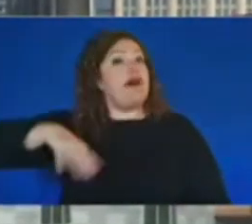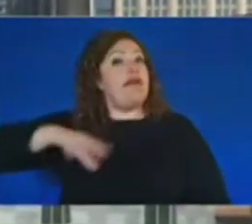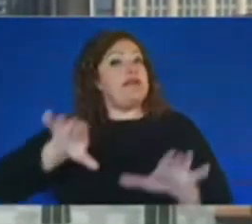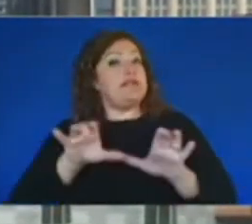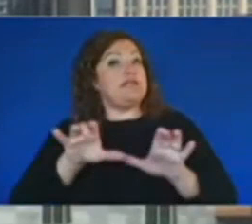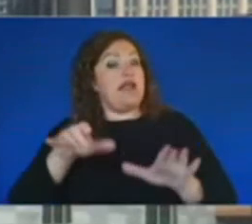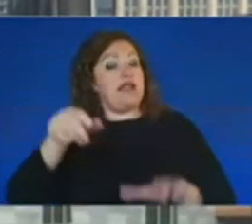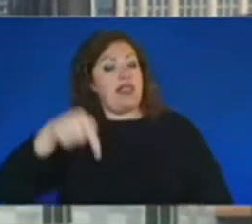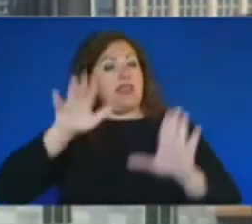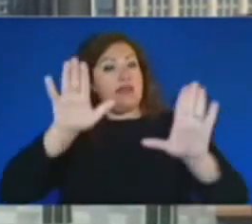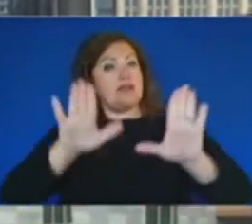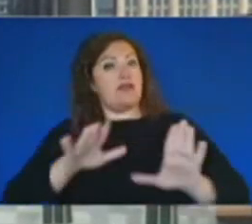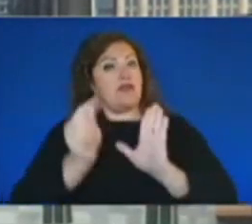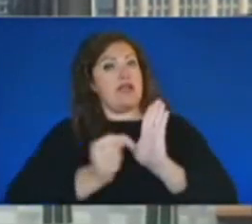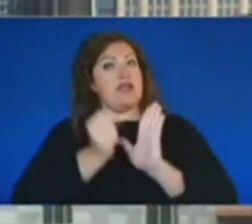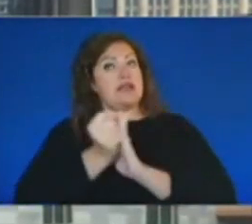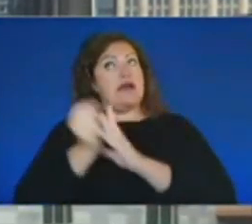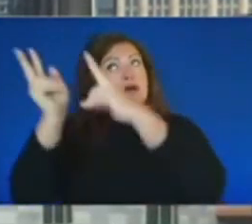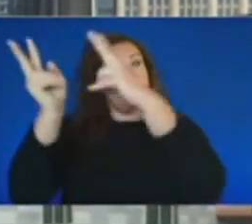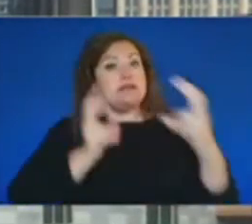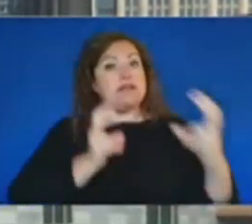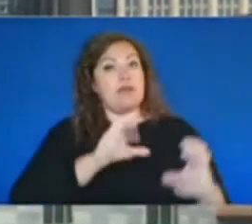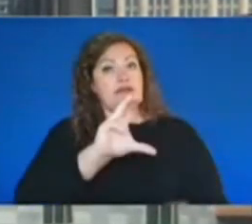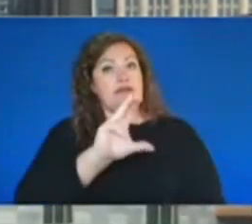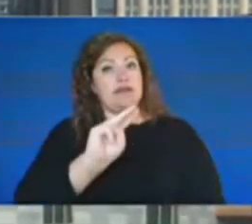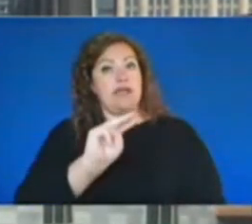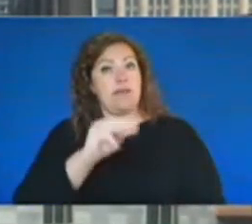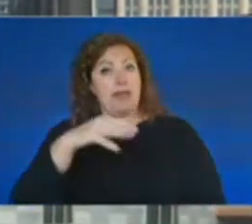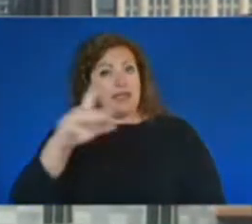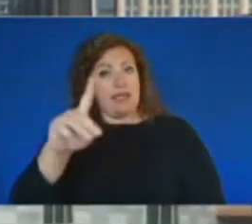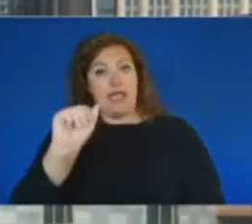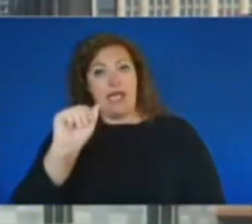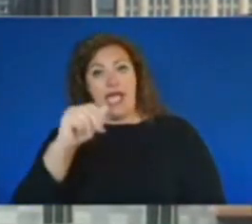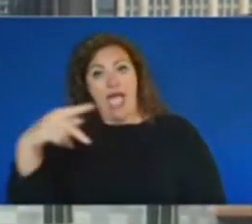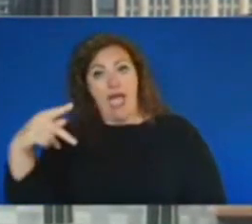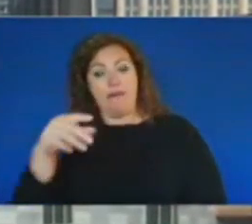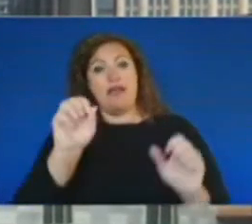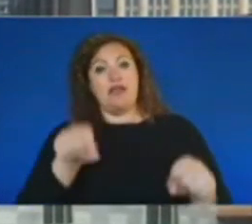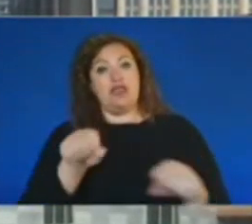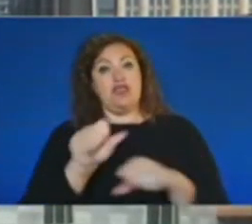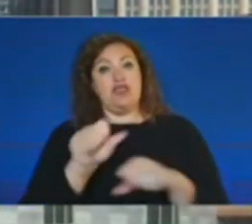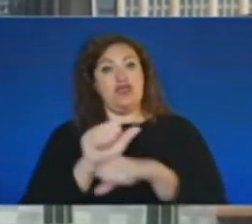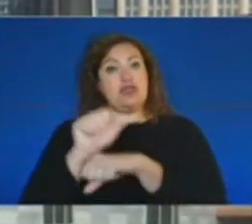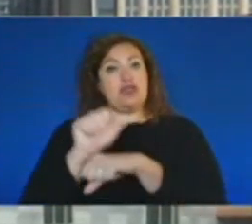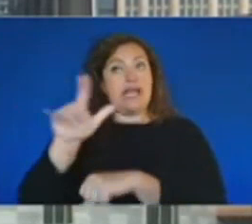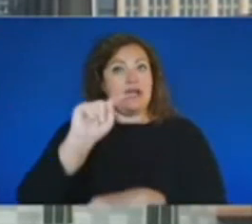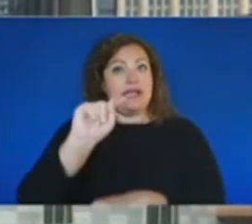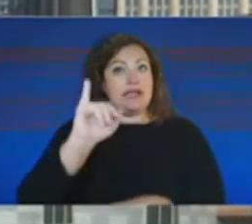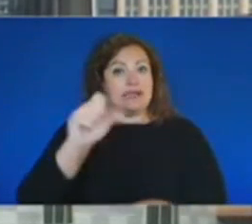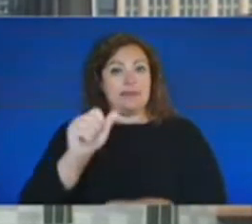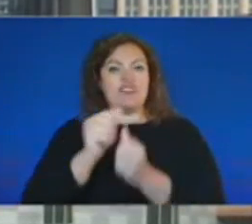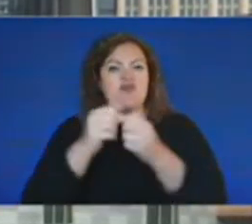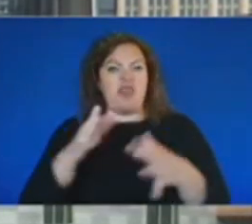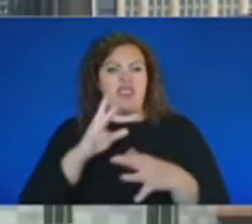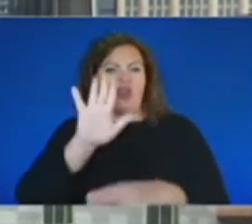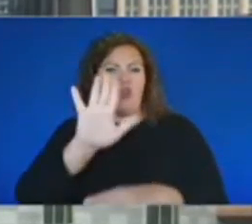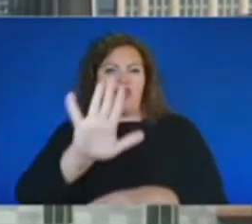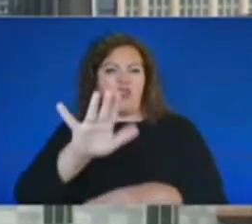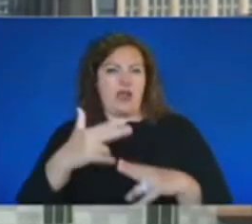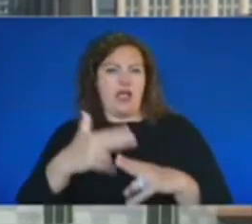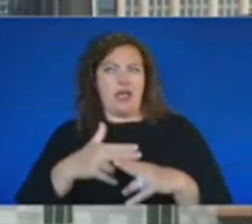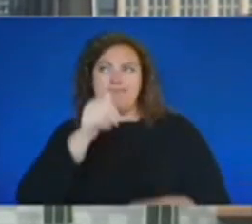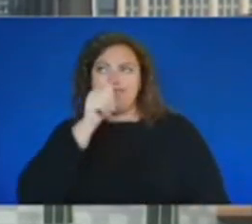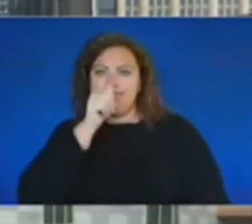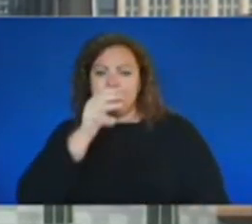this is a great time to download the CNPD app that you can send in tips anonymously. Now, if you are attending